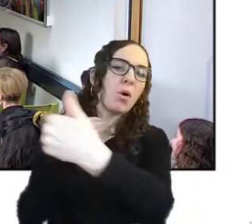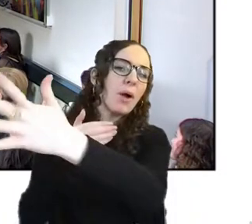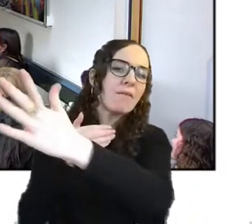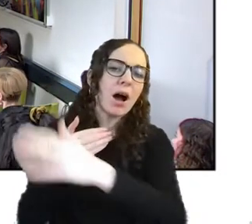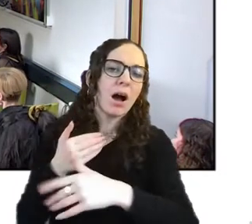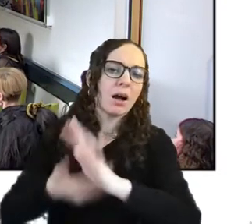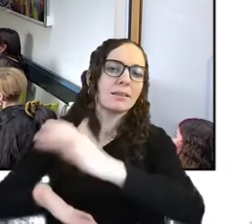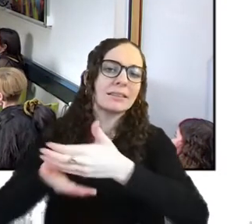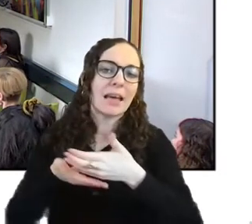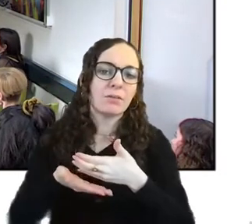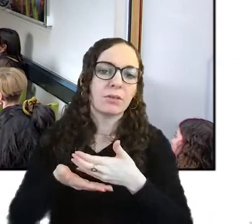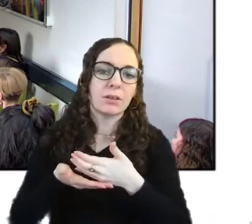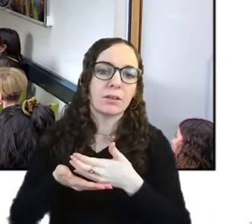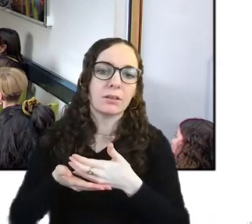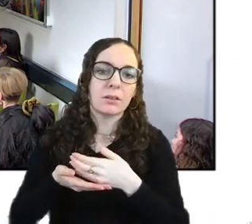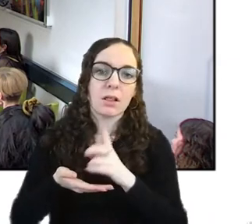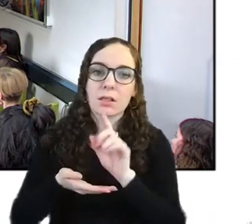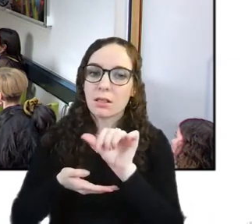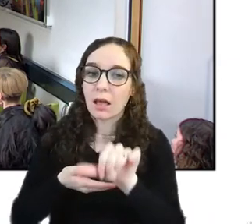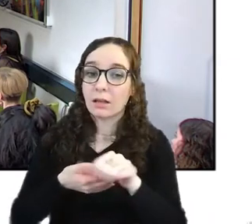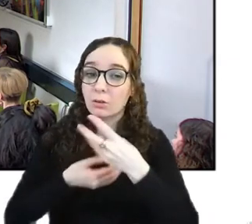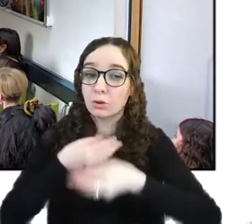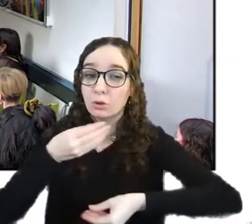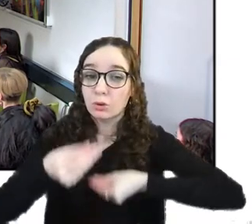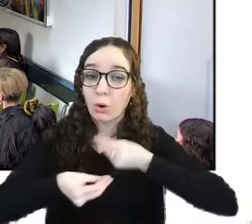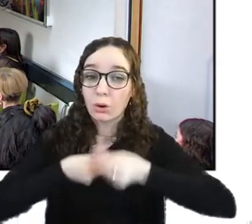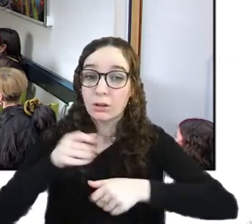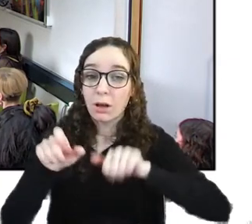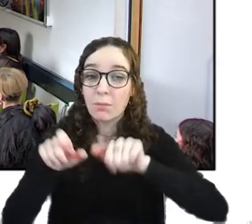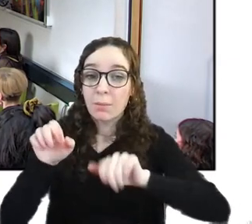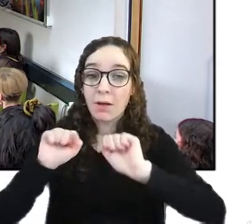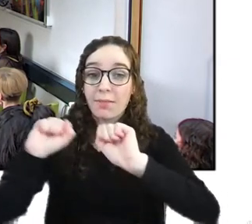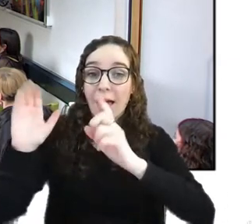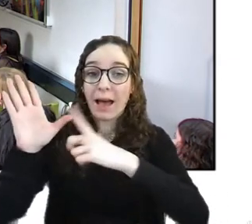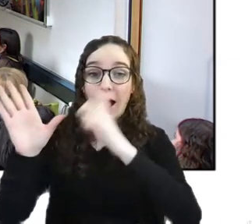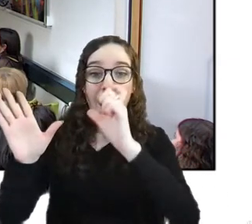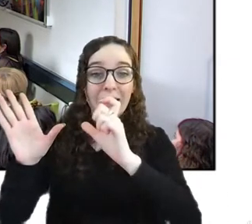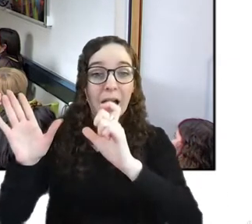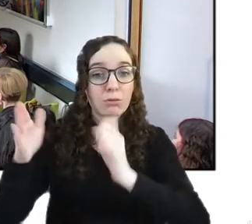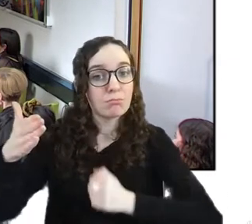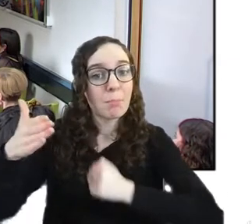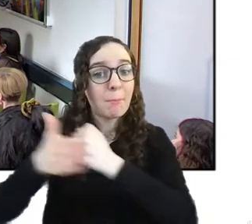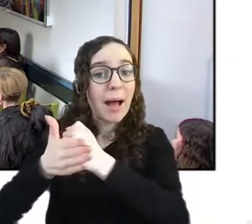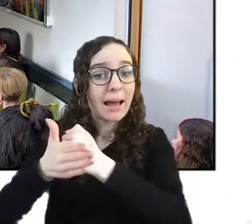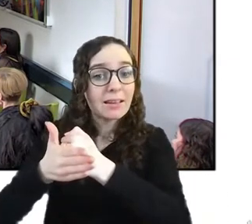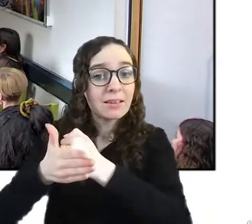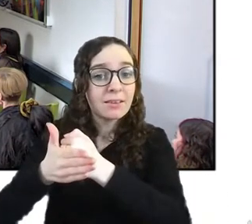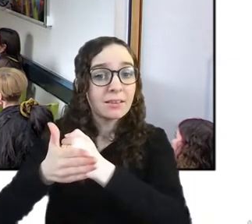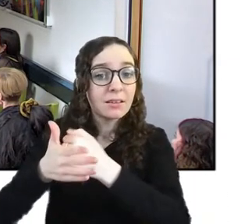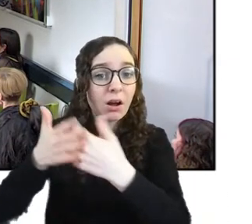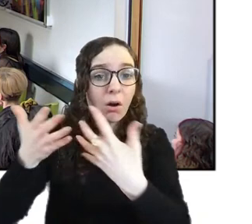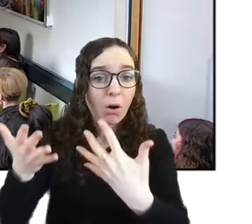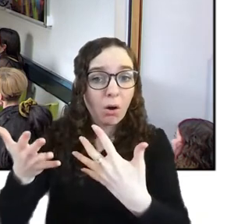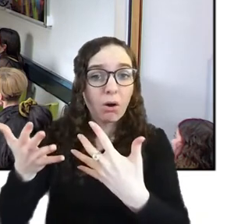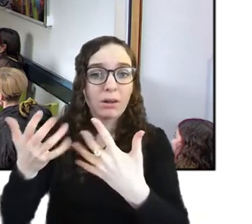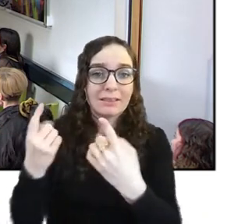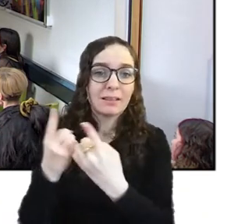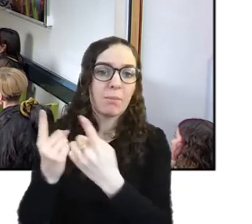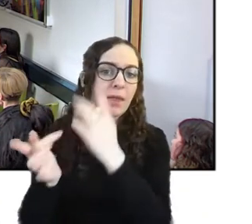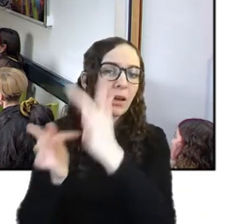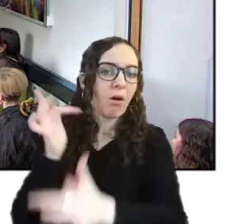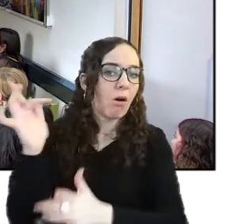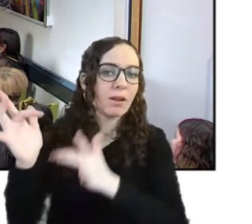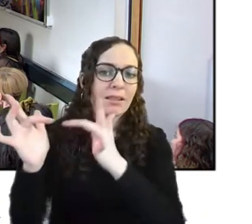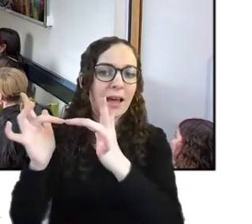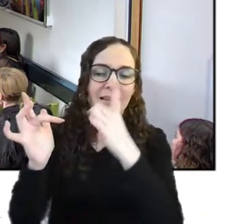then there's stories of people like being banned from their account on the cloud or you know something online can very easily